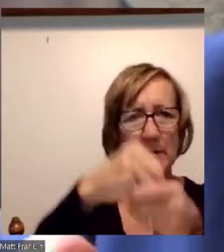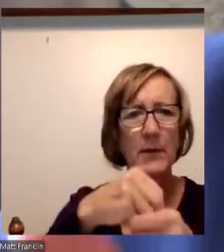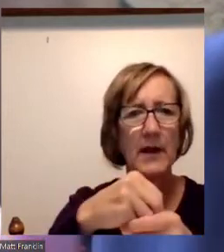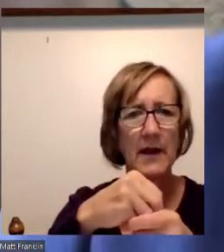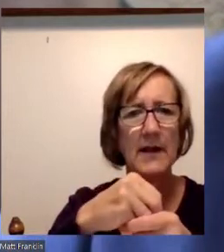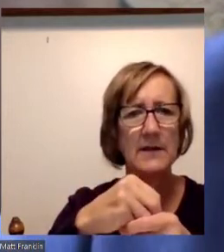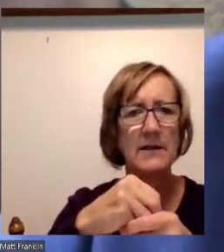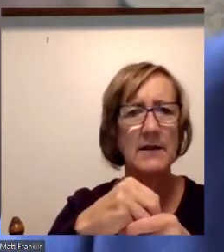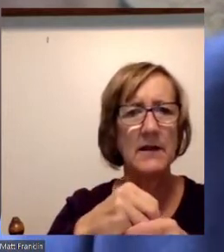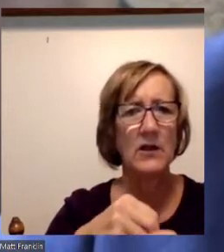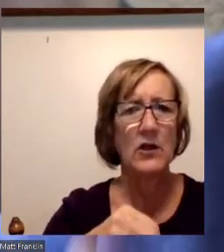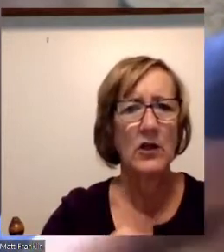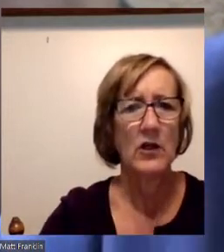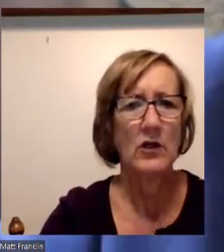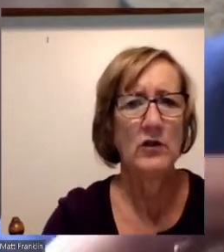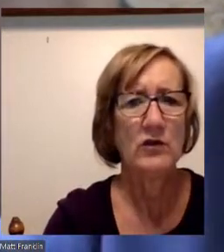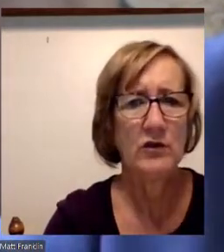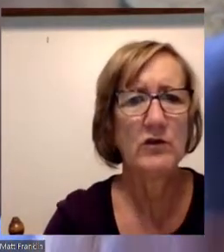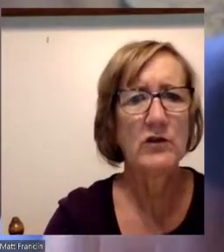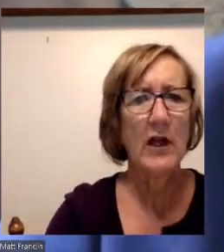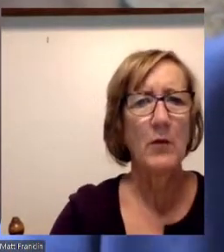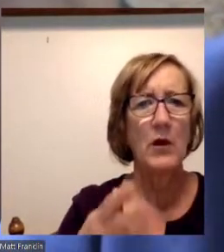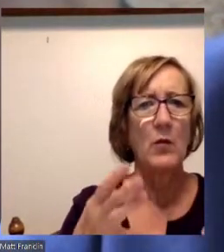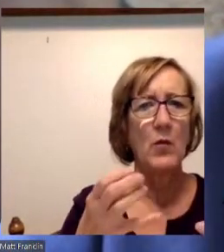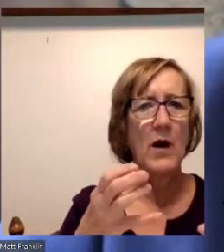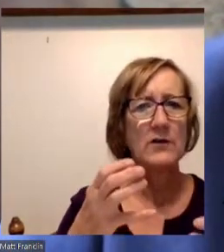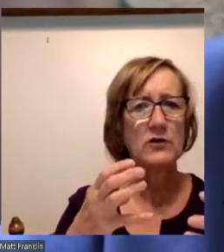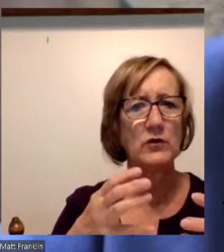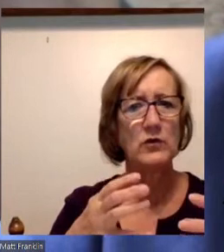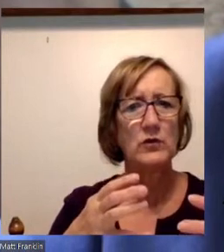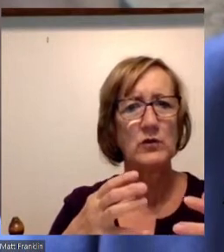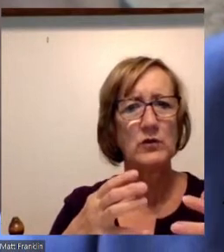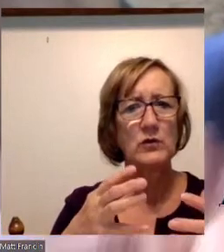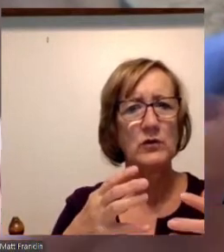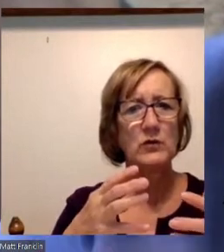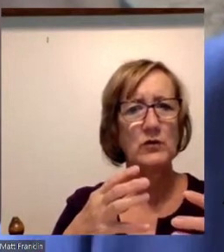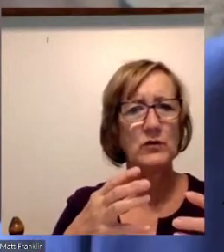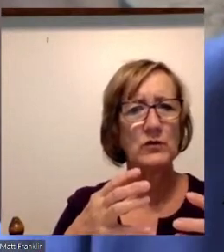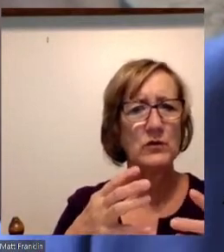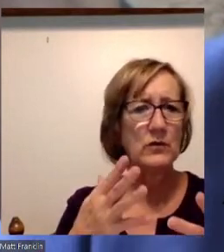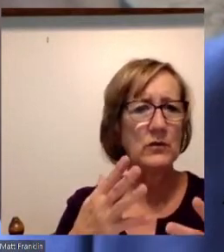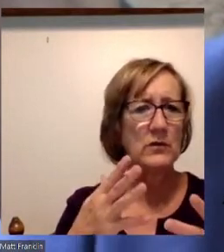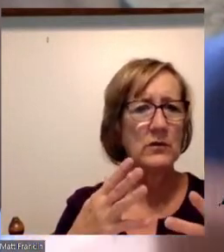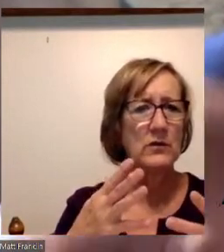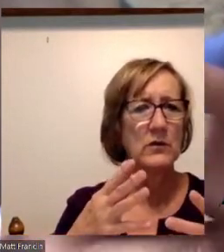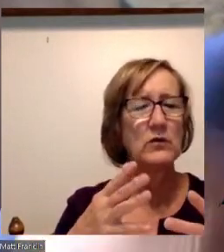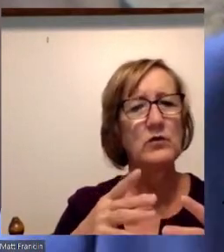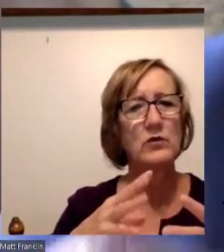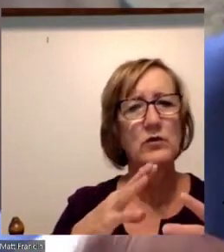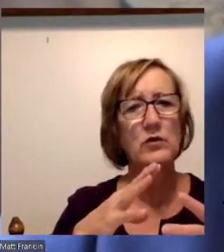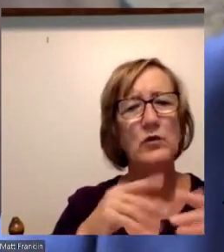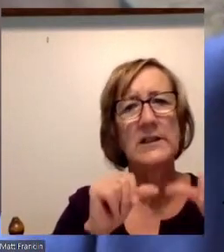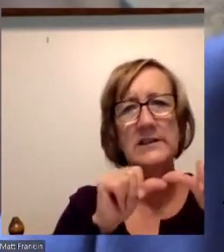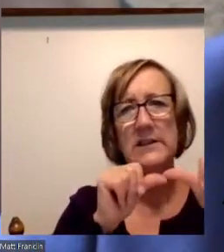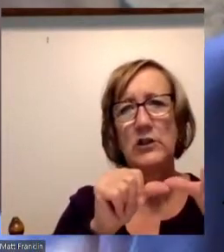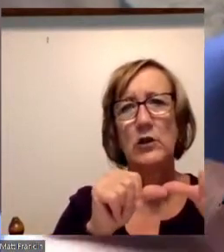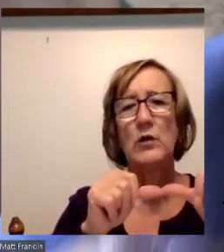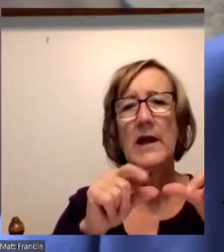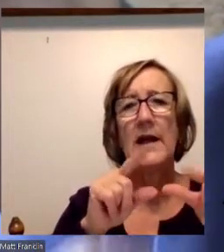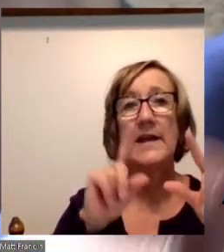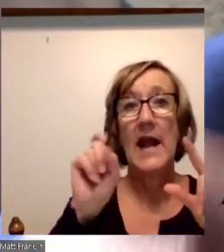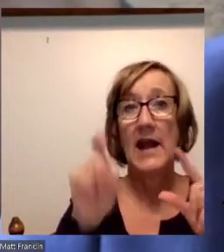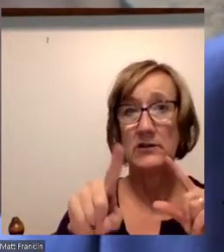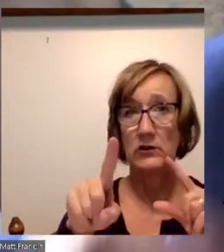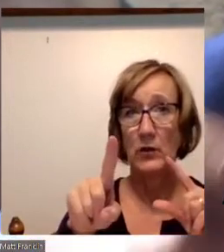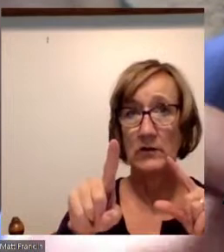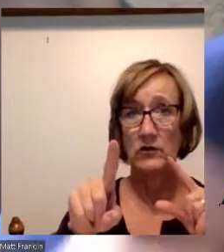join in with us. And we want you to submit questions that will be asked towards the end of the forum. You can submit those questions to